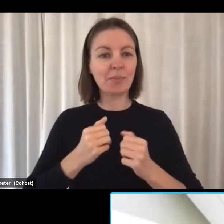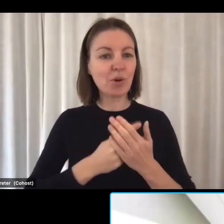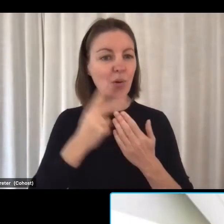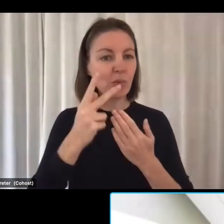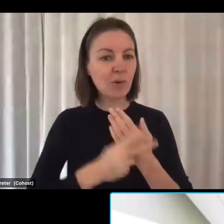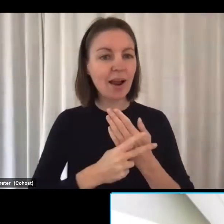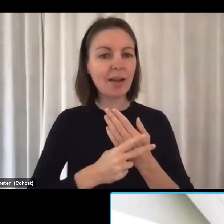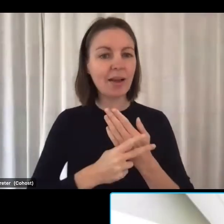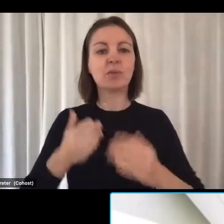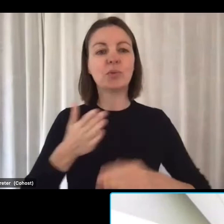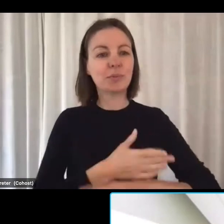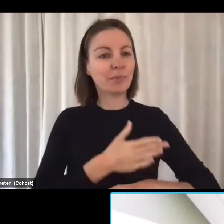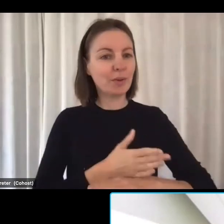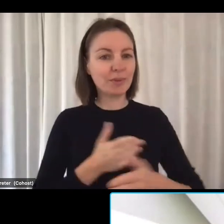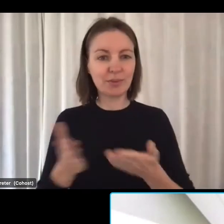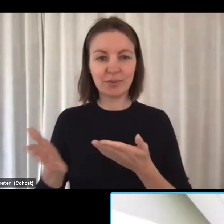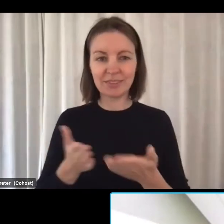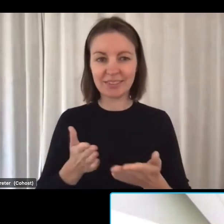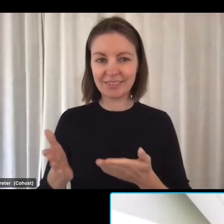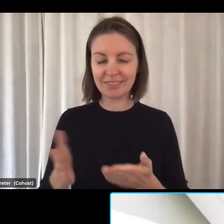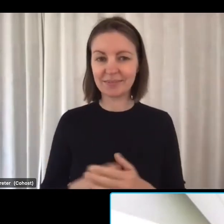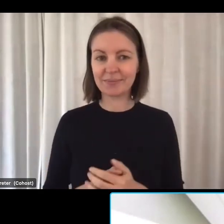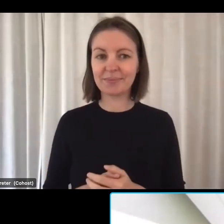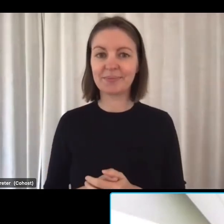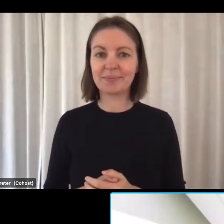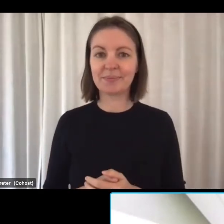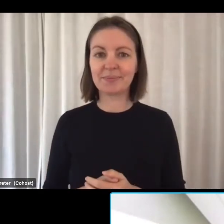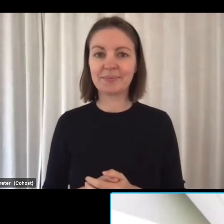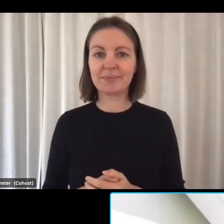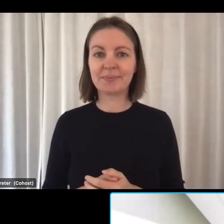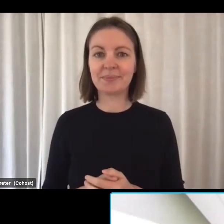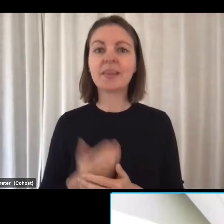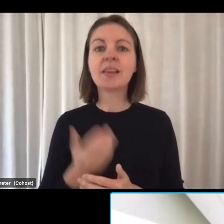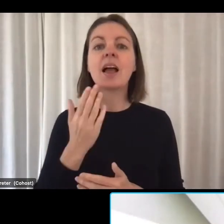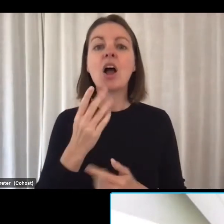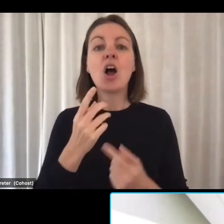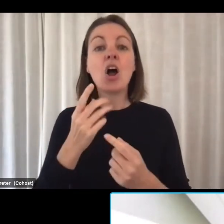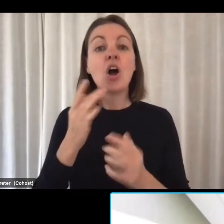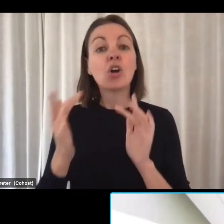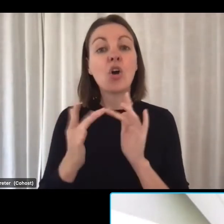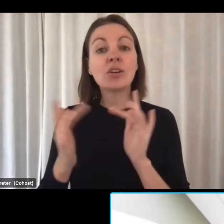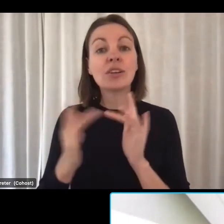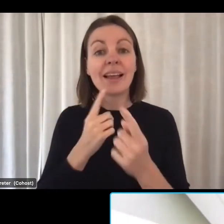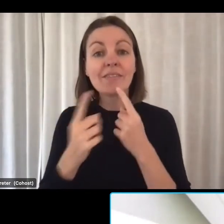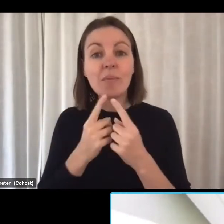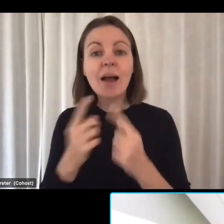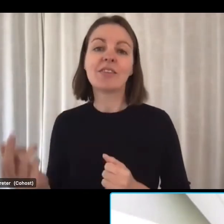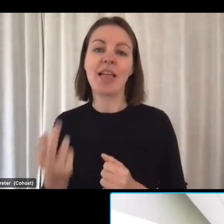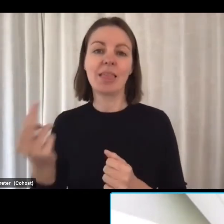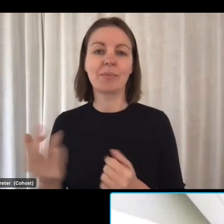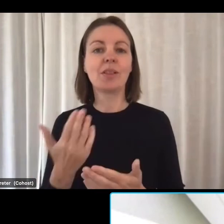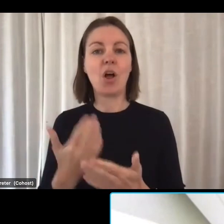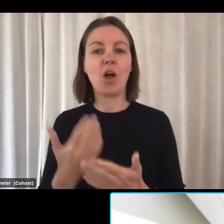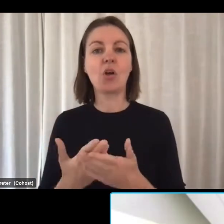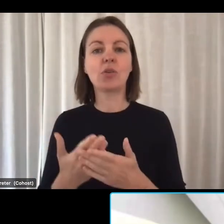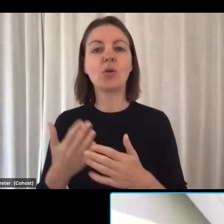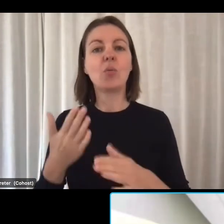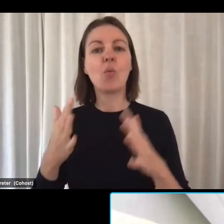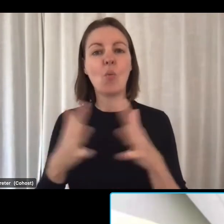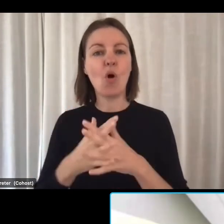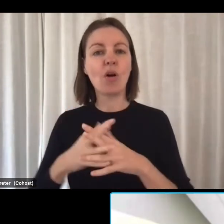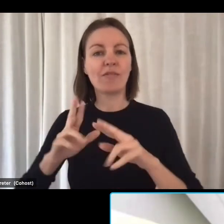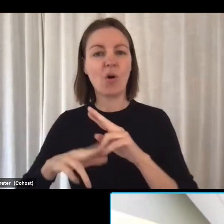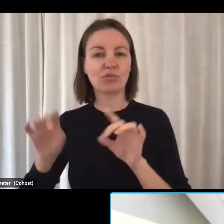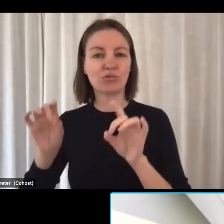services on these lines as well. So contact details are available on the Workforce Australia for